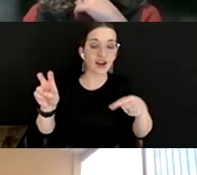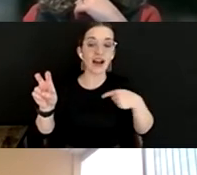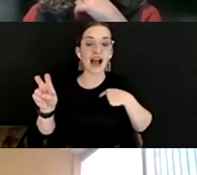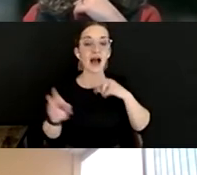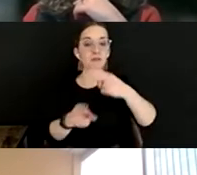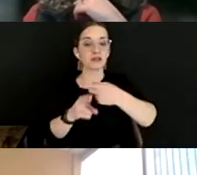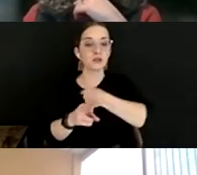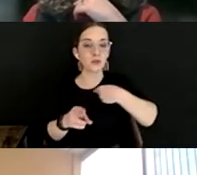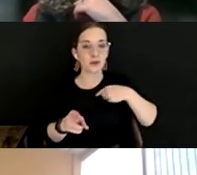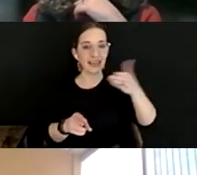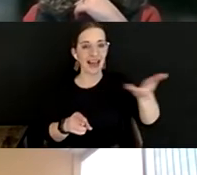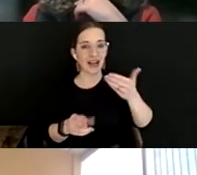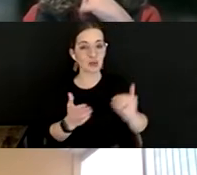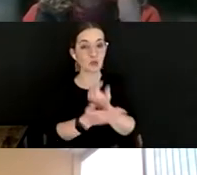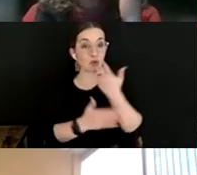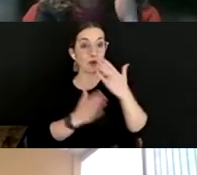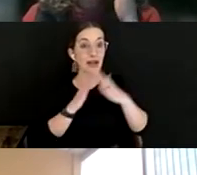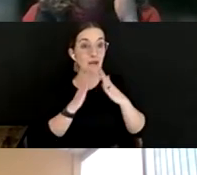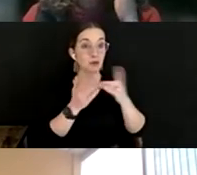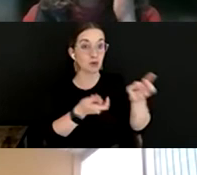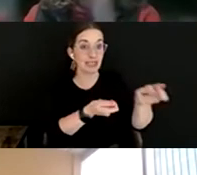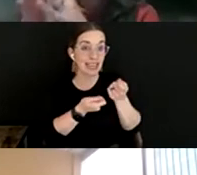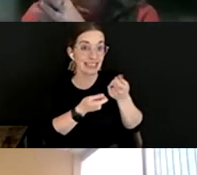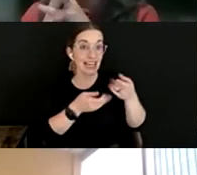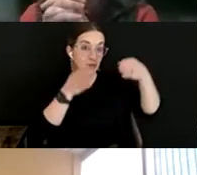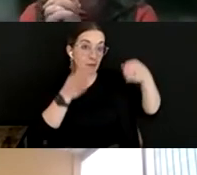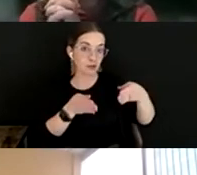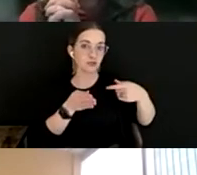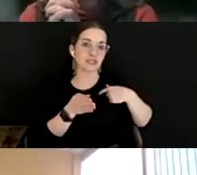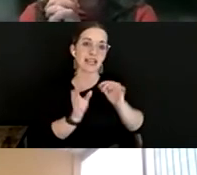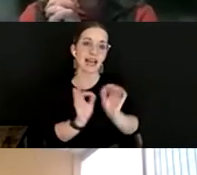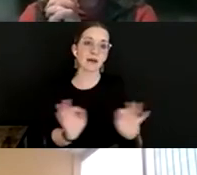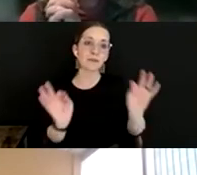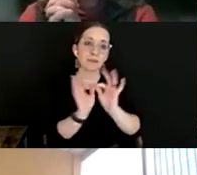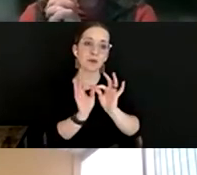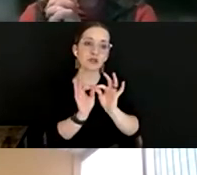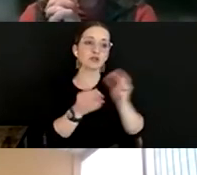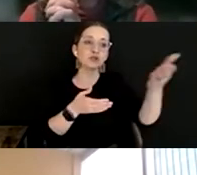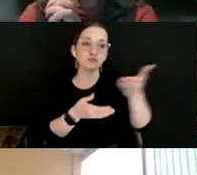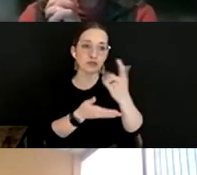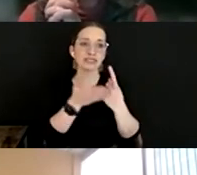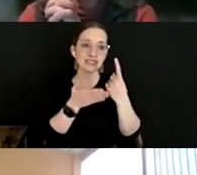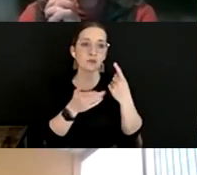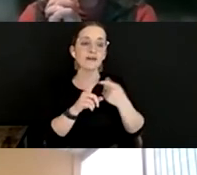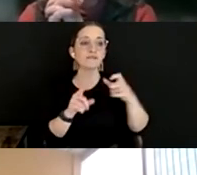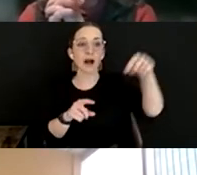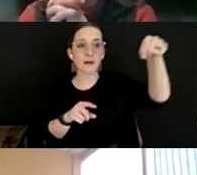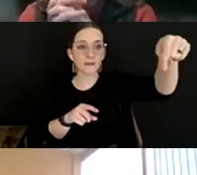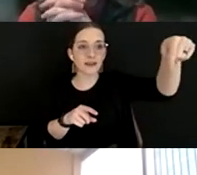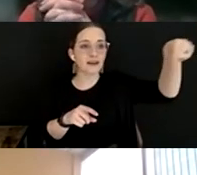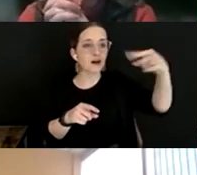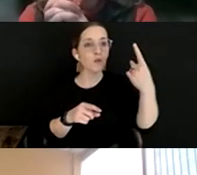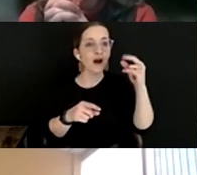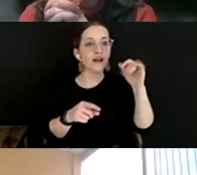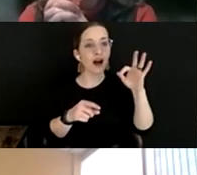role, and I think that was one of those roles that it was important to bring someone from one of the communities that we need to do a better, more intentional job of